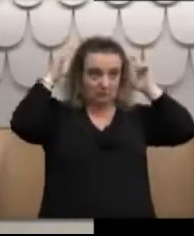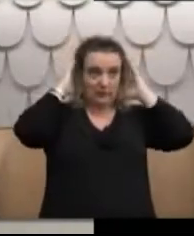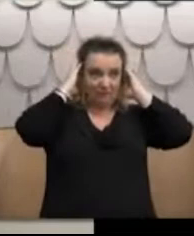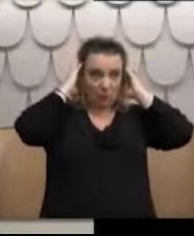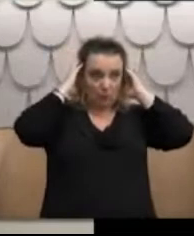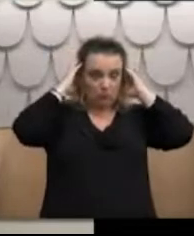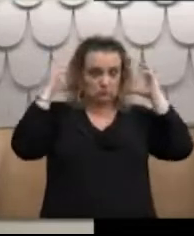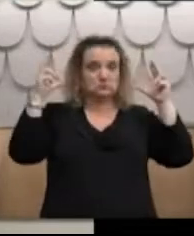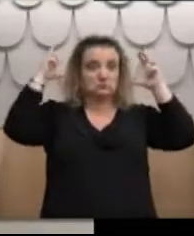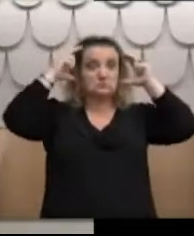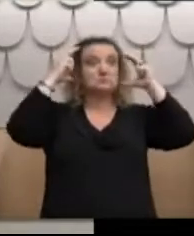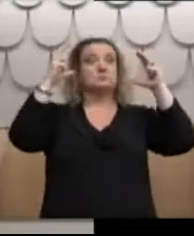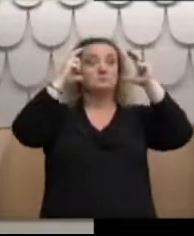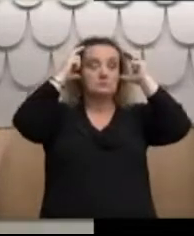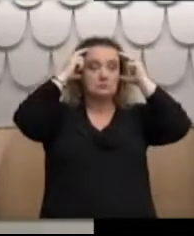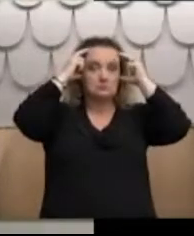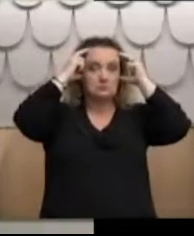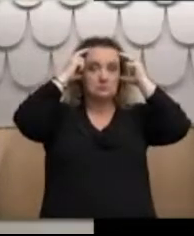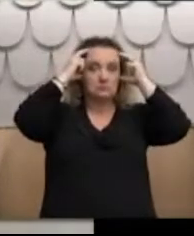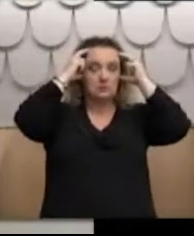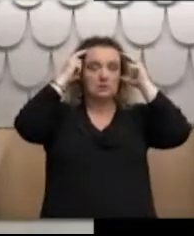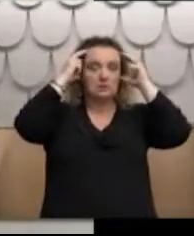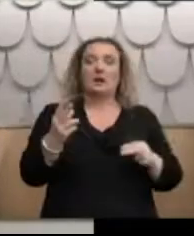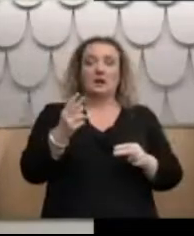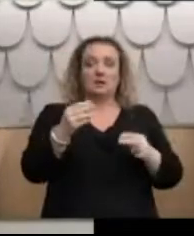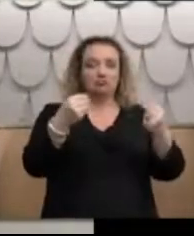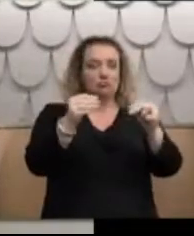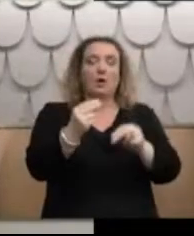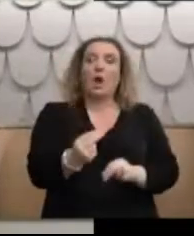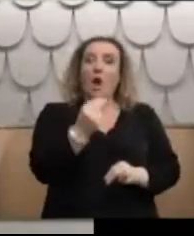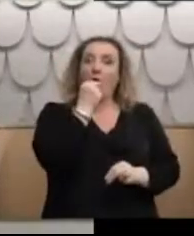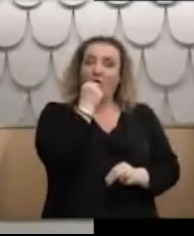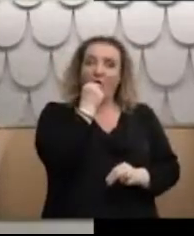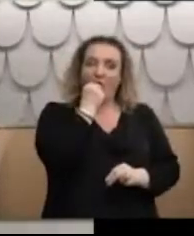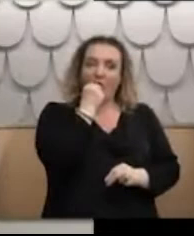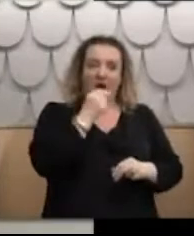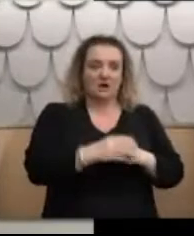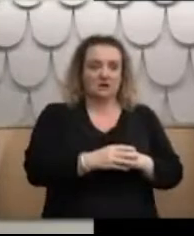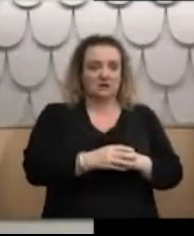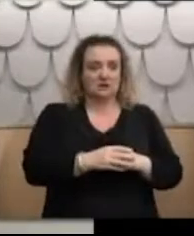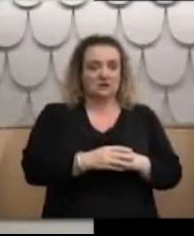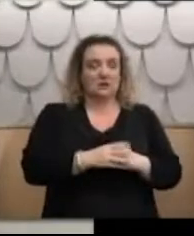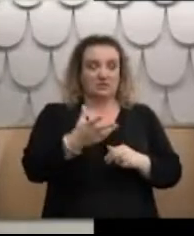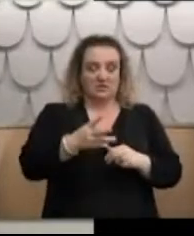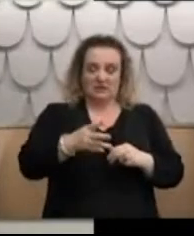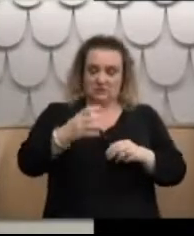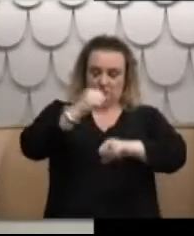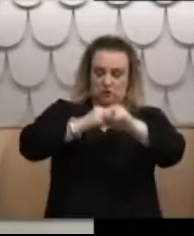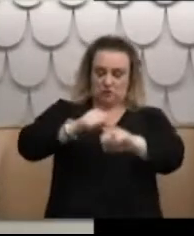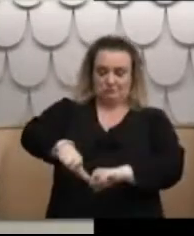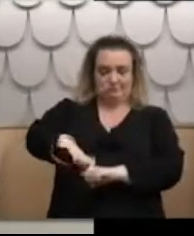He would then ask me to put a mouth guard into my mouth. And then he would administer ECT to